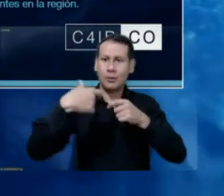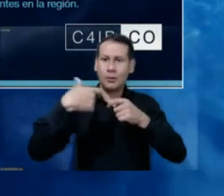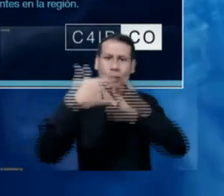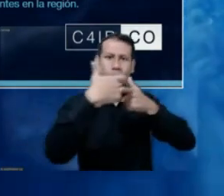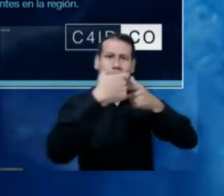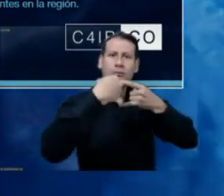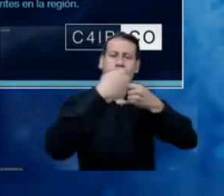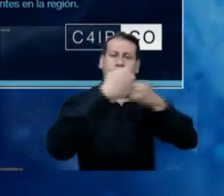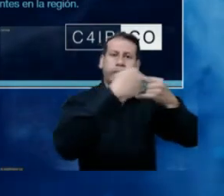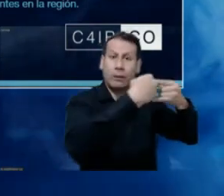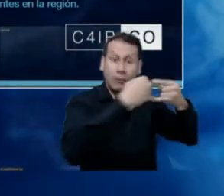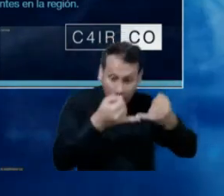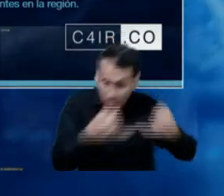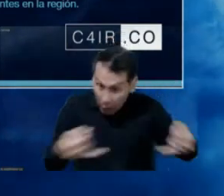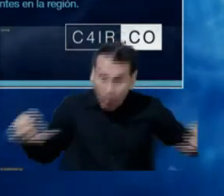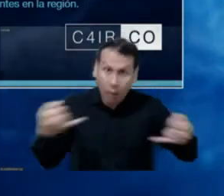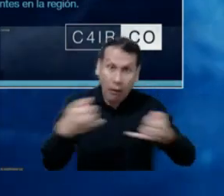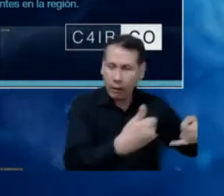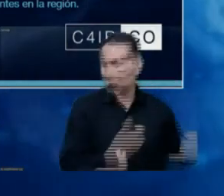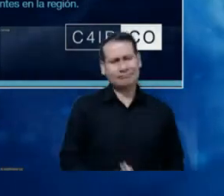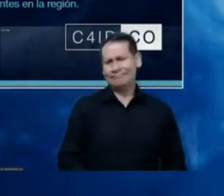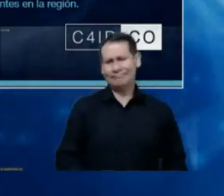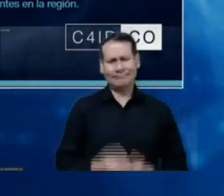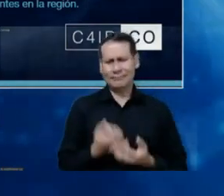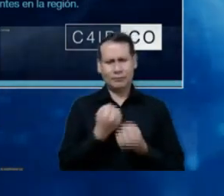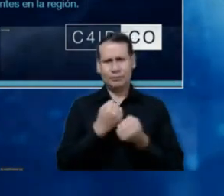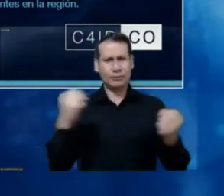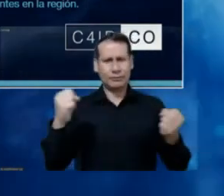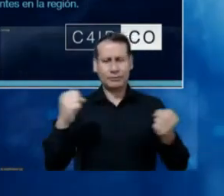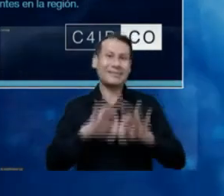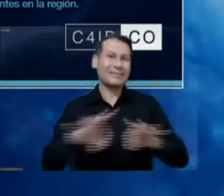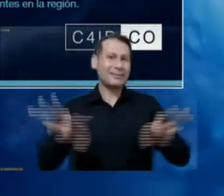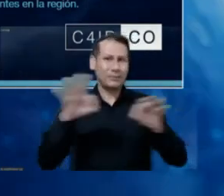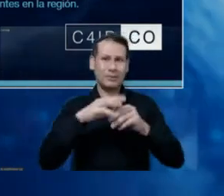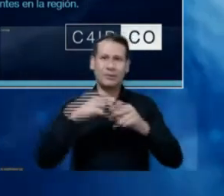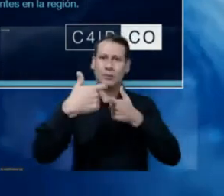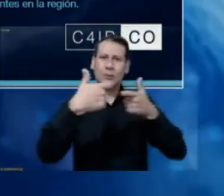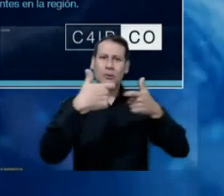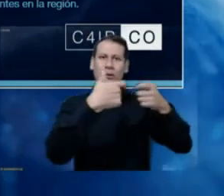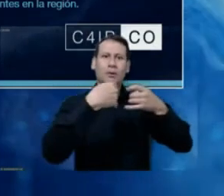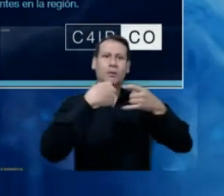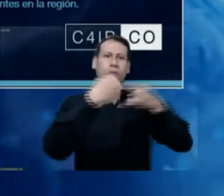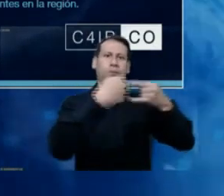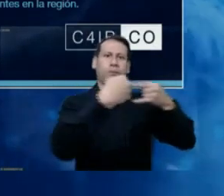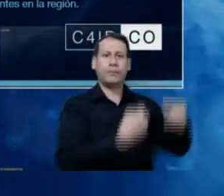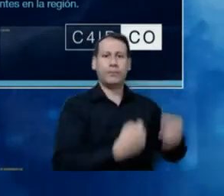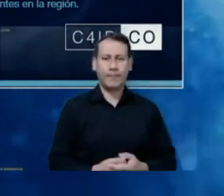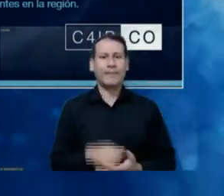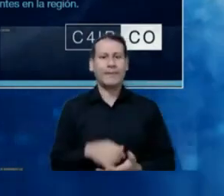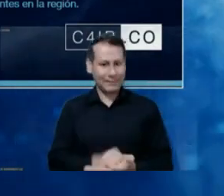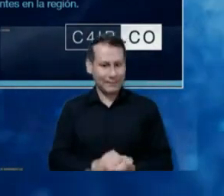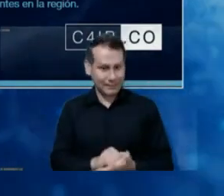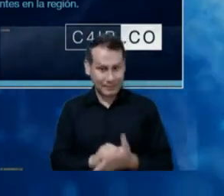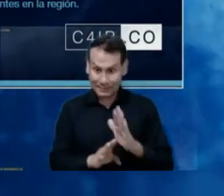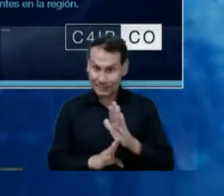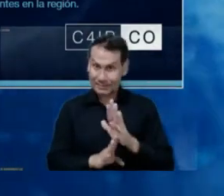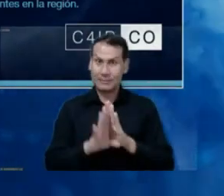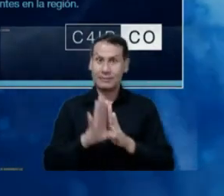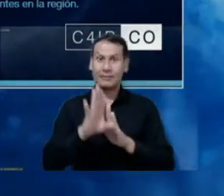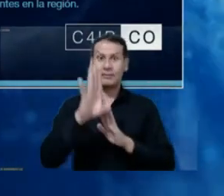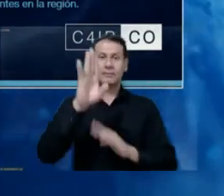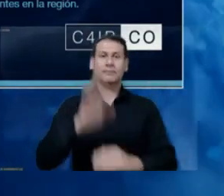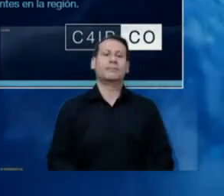this is, it's transcendental that we can have that development in the user spectrum.